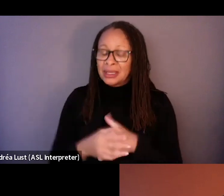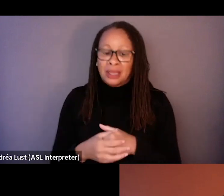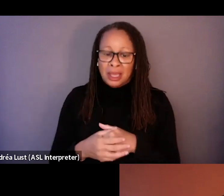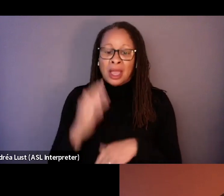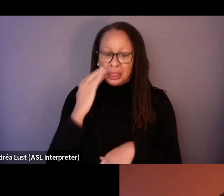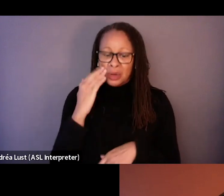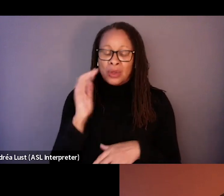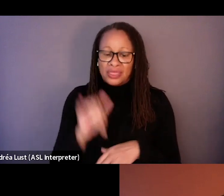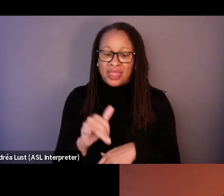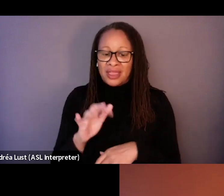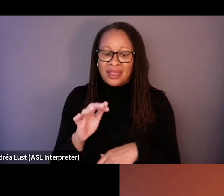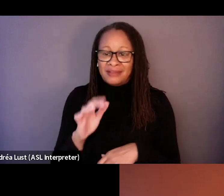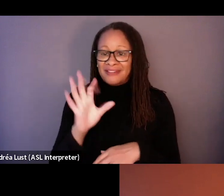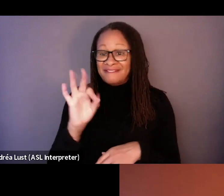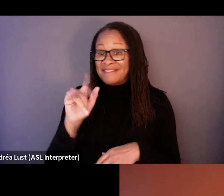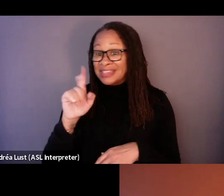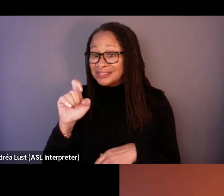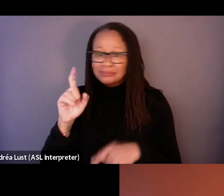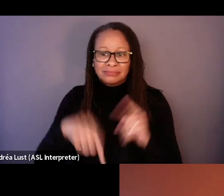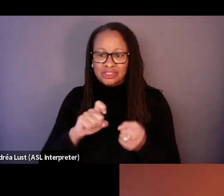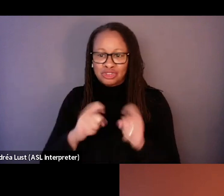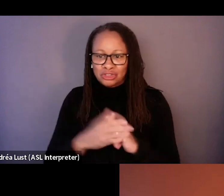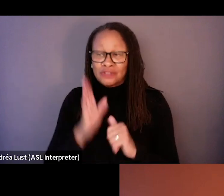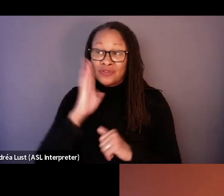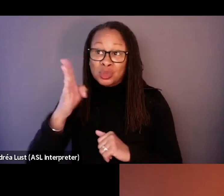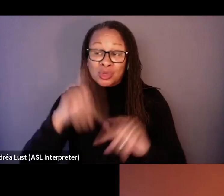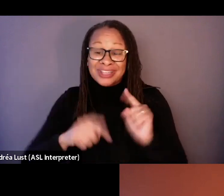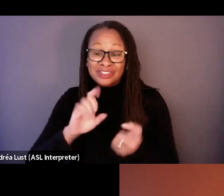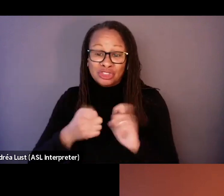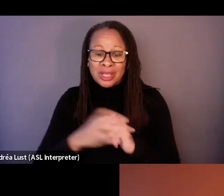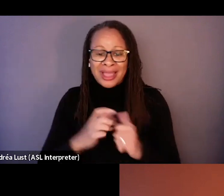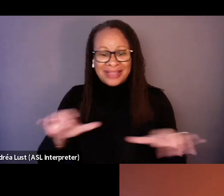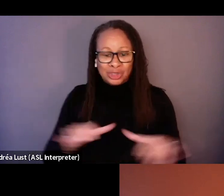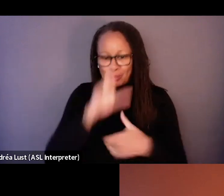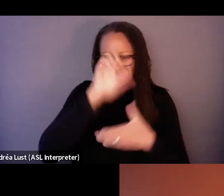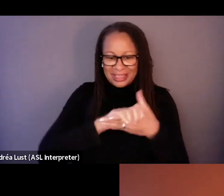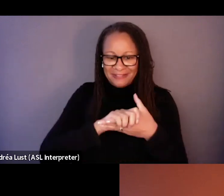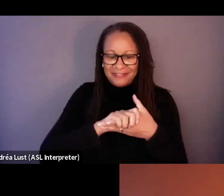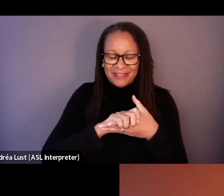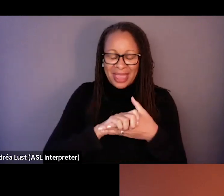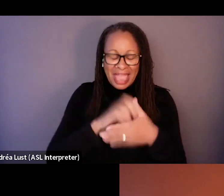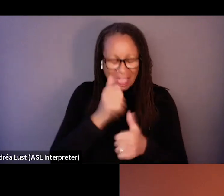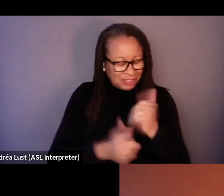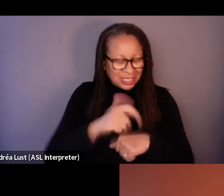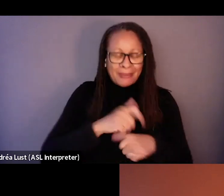I know that fate cannot be changed, but I do believe every time I see the film that it's possible to change it.